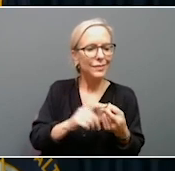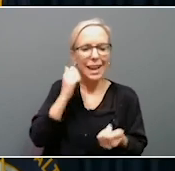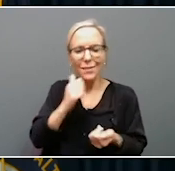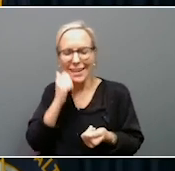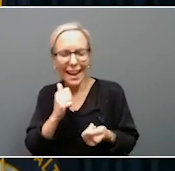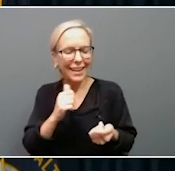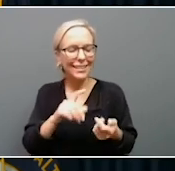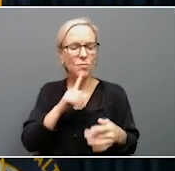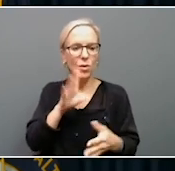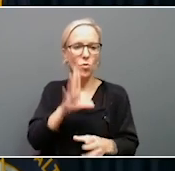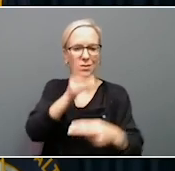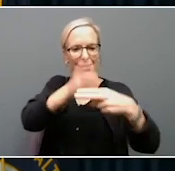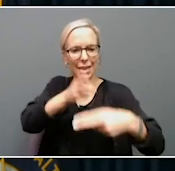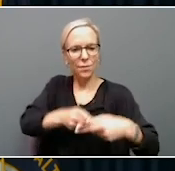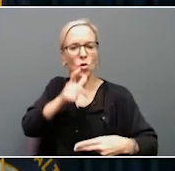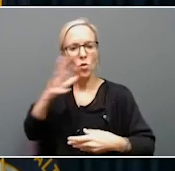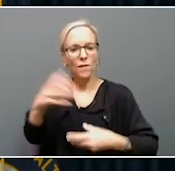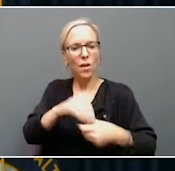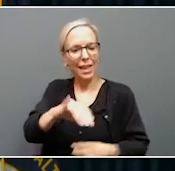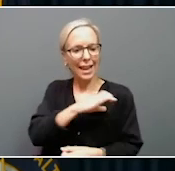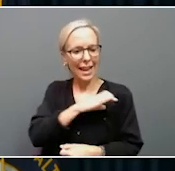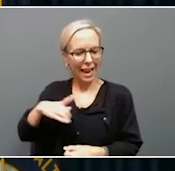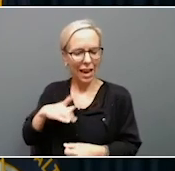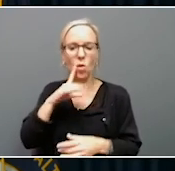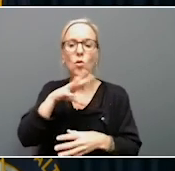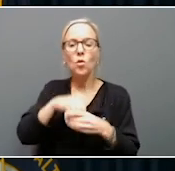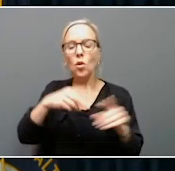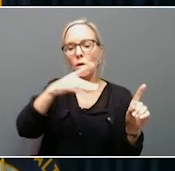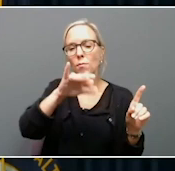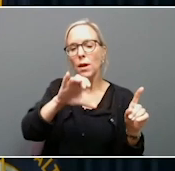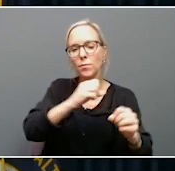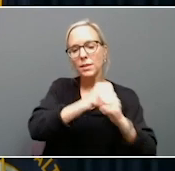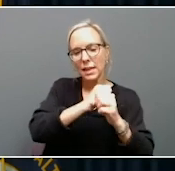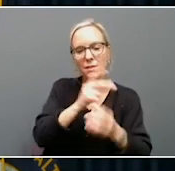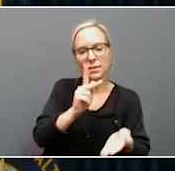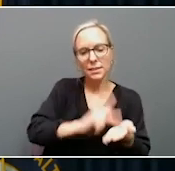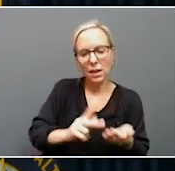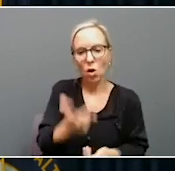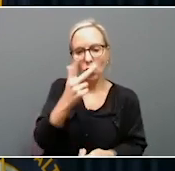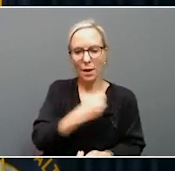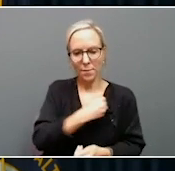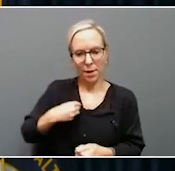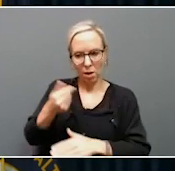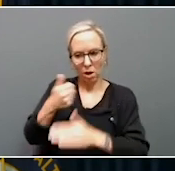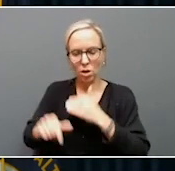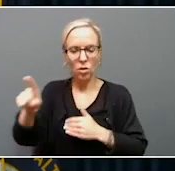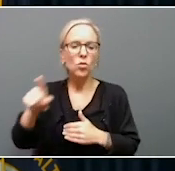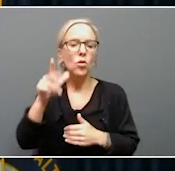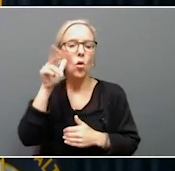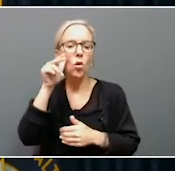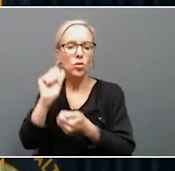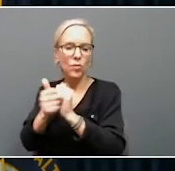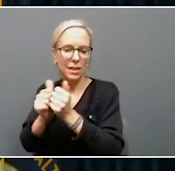members of the council, which will include the Public Protection Cabinet Secretary, three members and an employee of the Horse Racing Commission, and